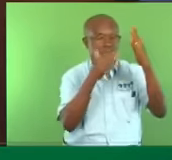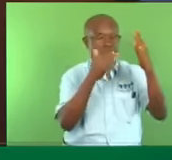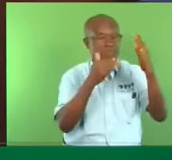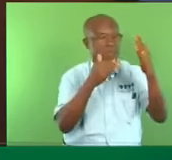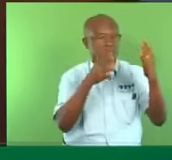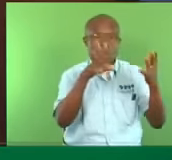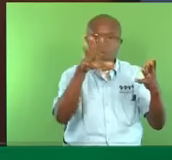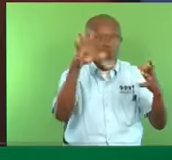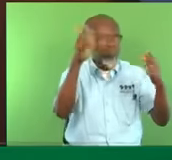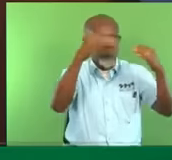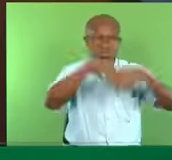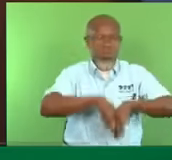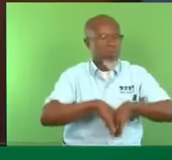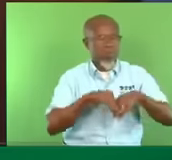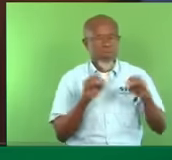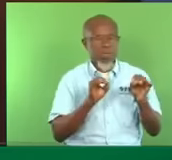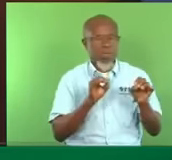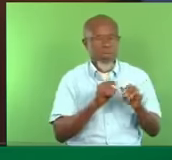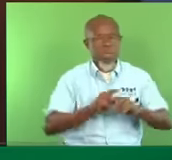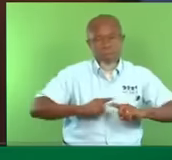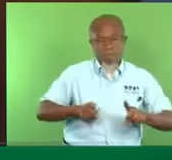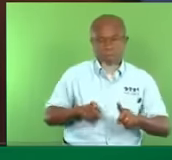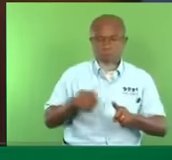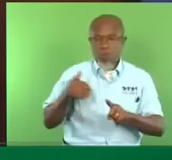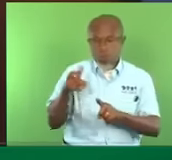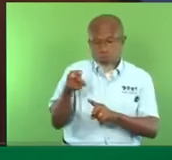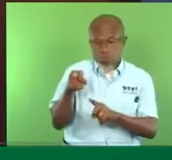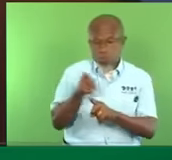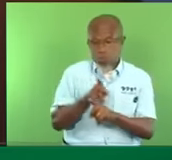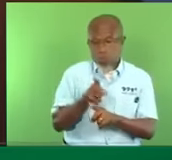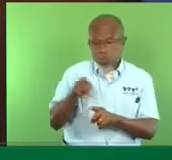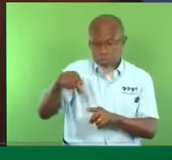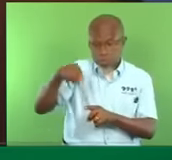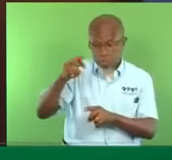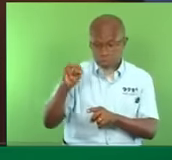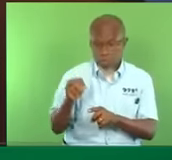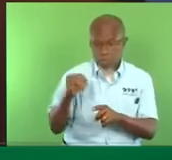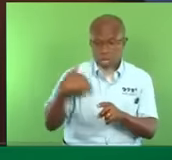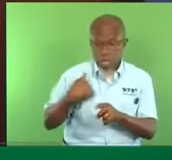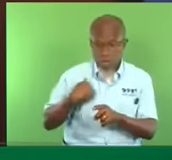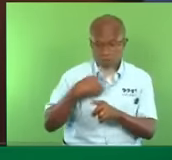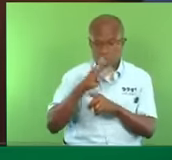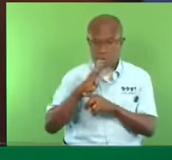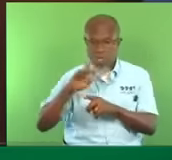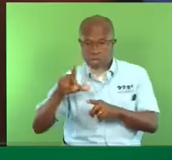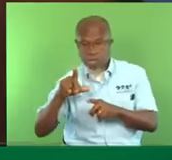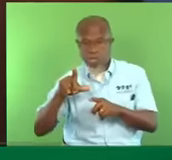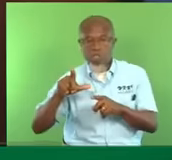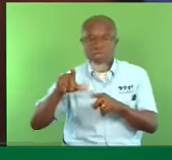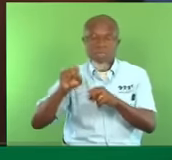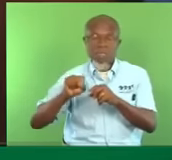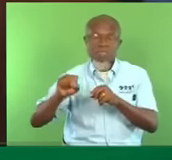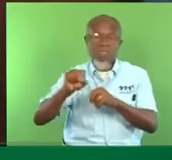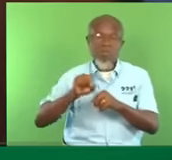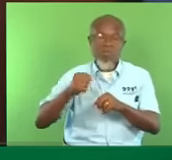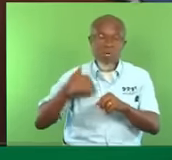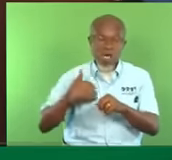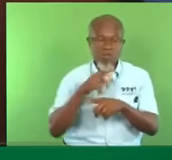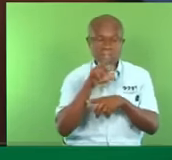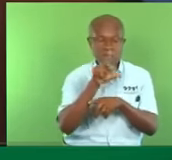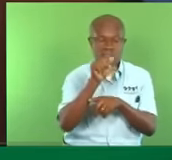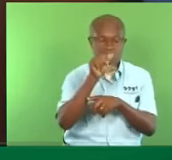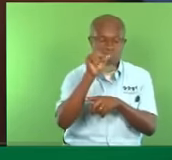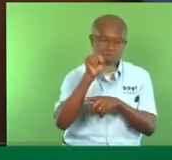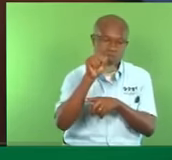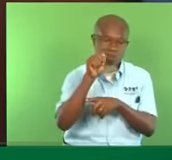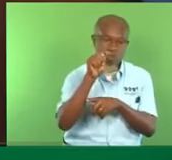With my friends opposite, you have the Brian Lara, we don't want to say too much about that. You have the Mosquito Crack, you have the La Salturas, and now you have